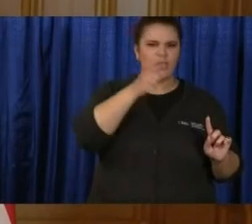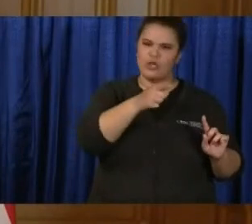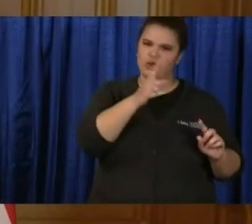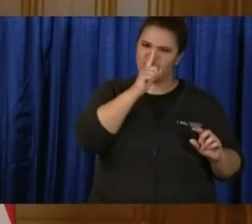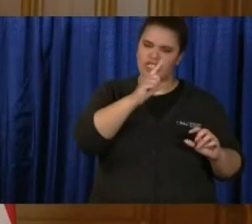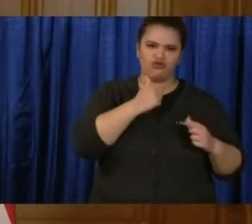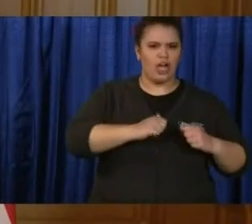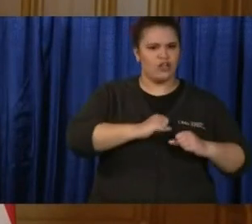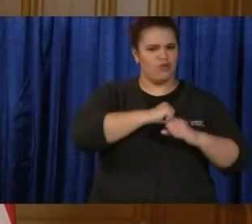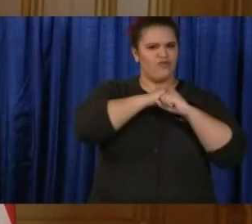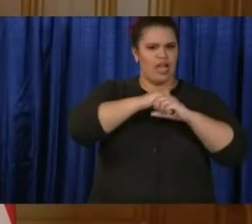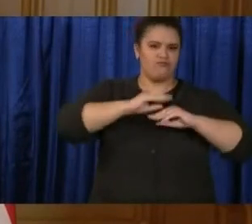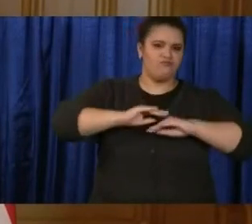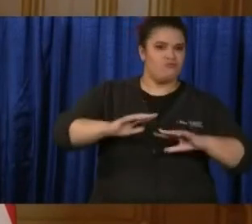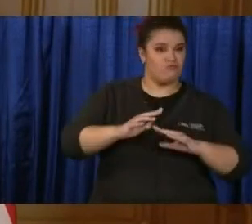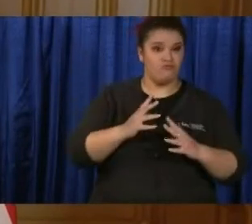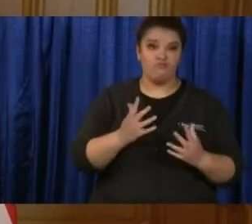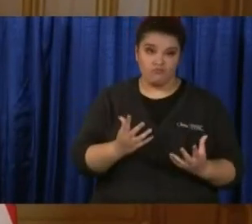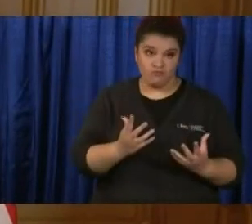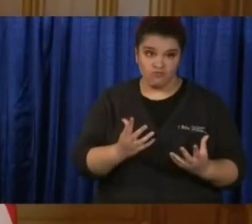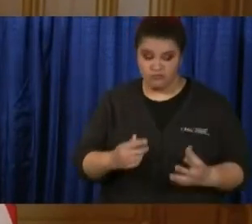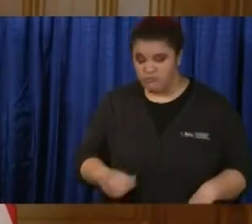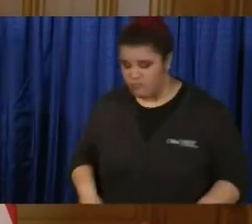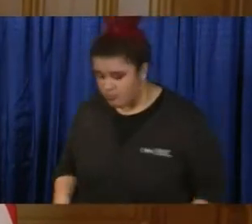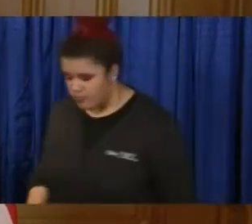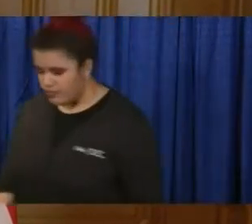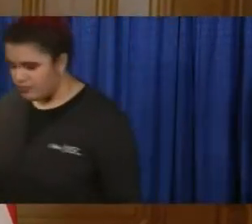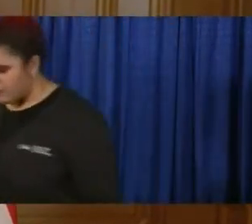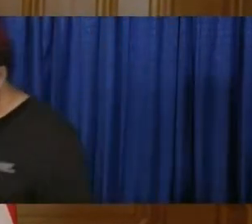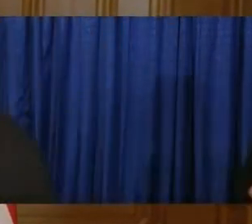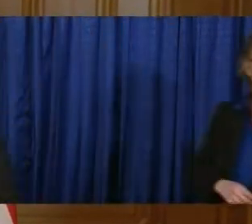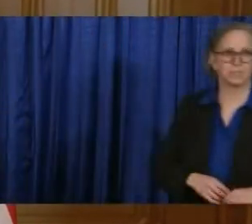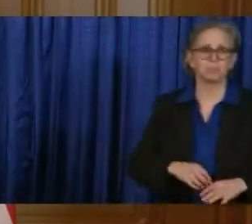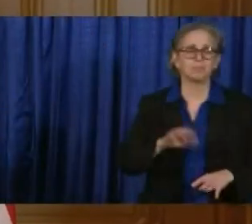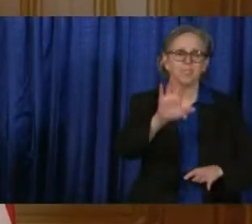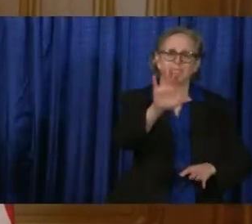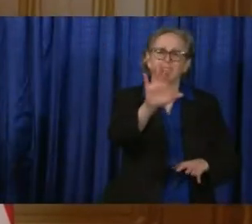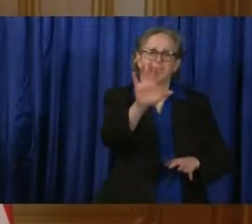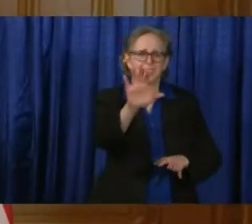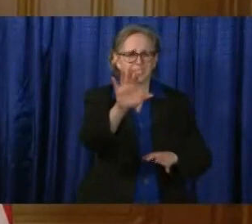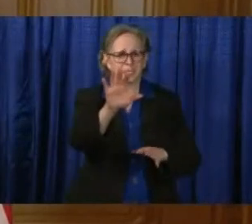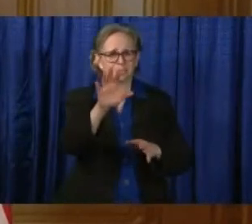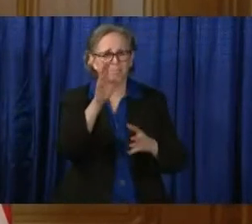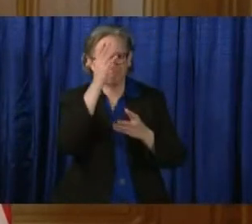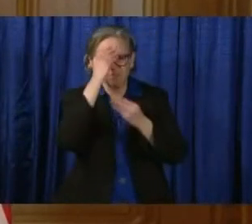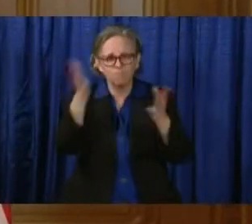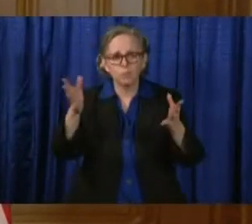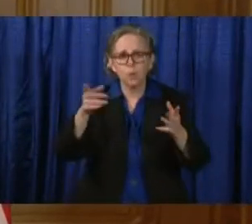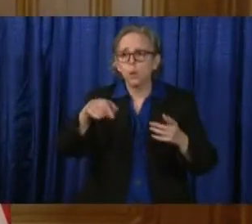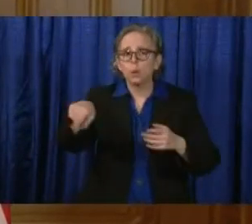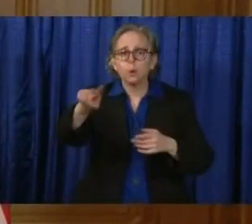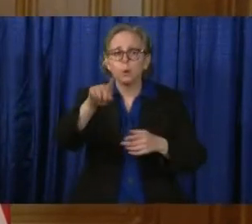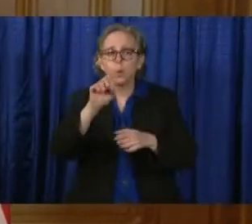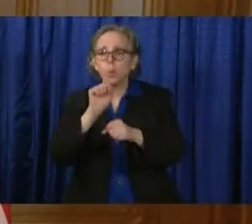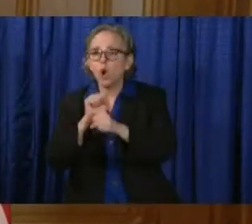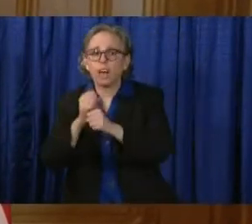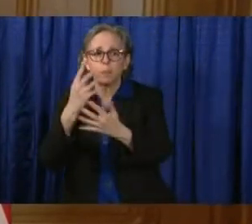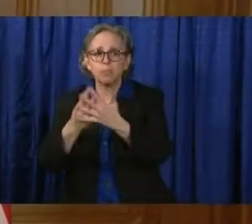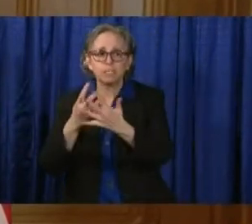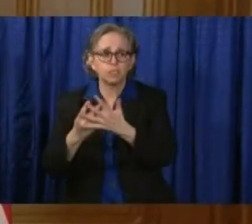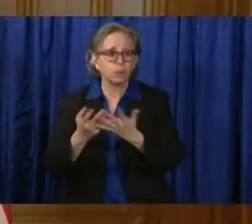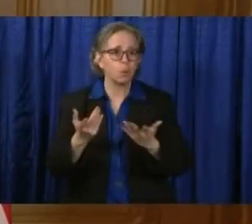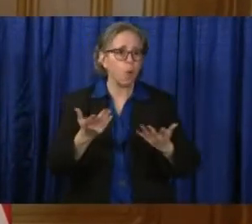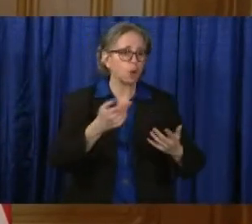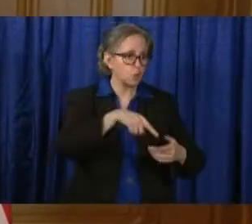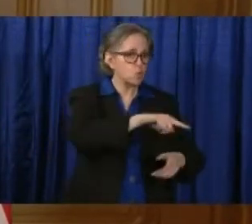of all, I want to assure everyone who works in a prison, everyone who has a loved one in a prison, everyone in a